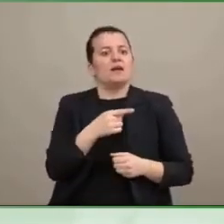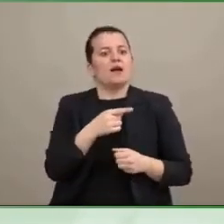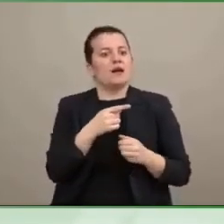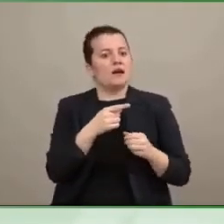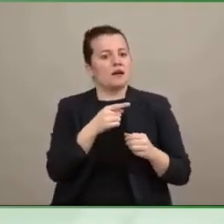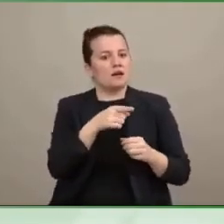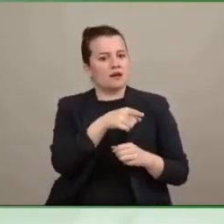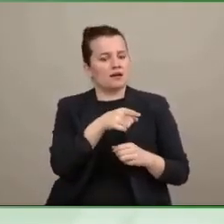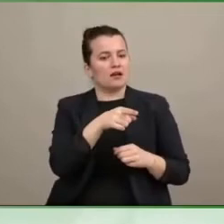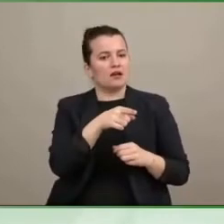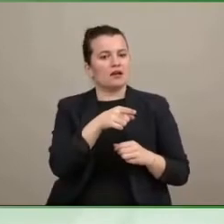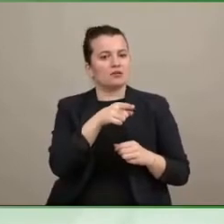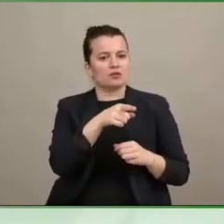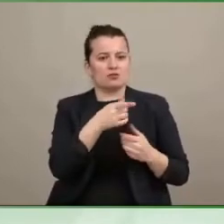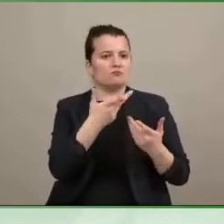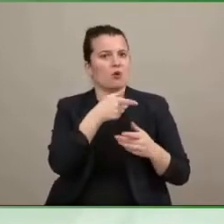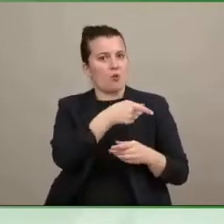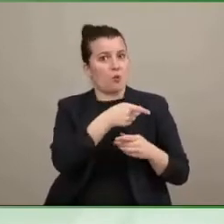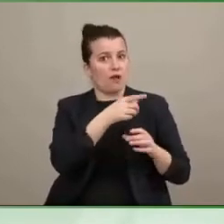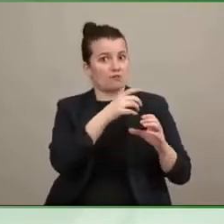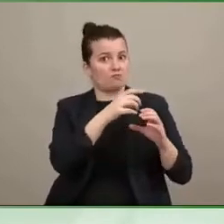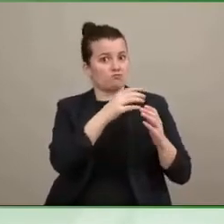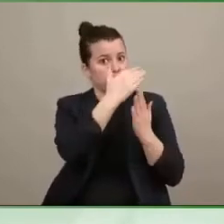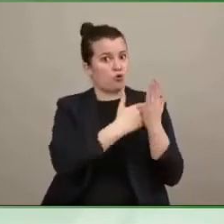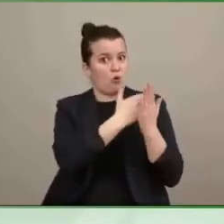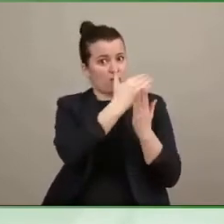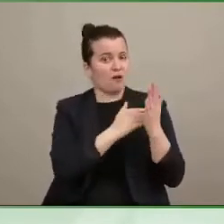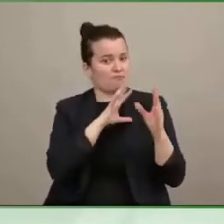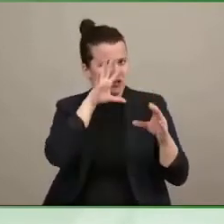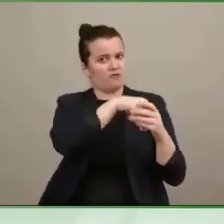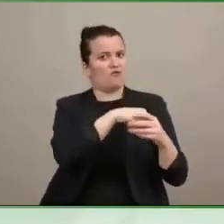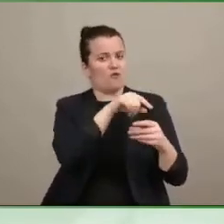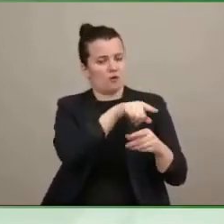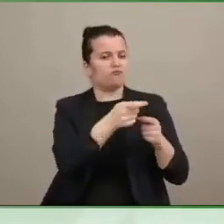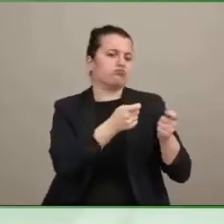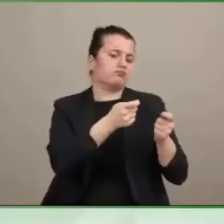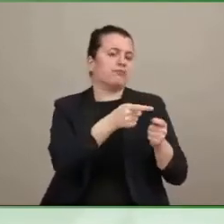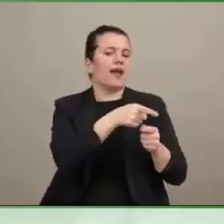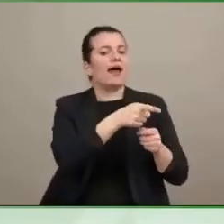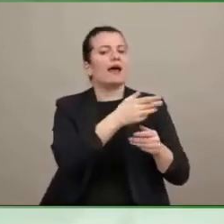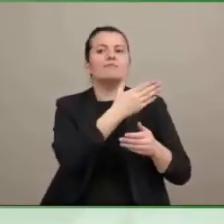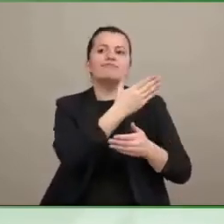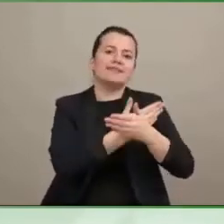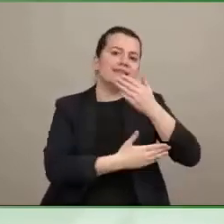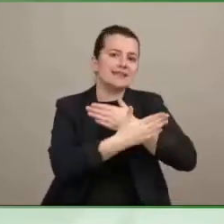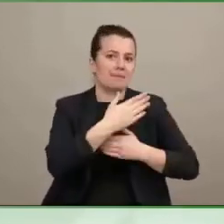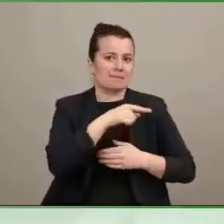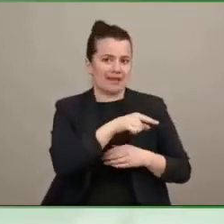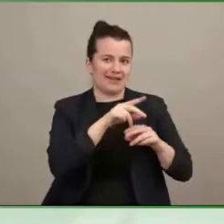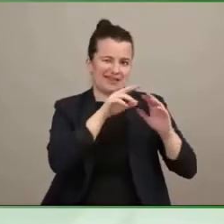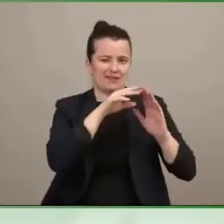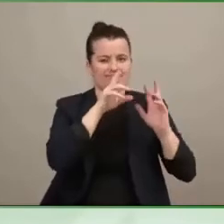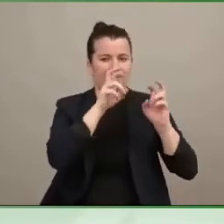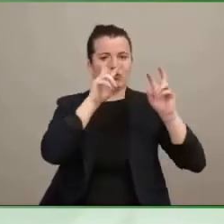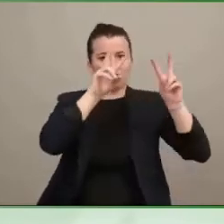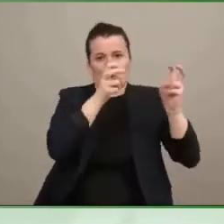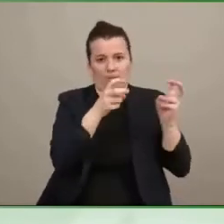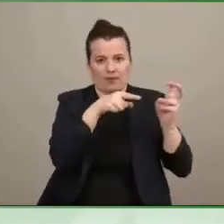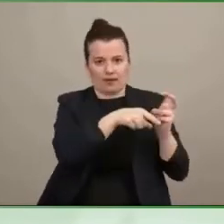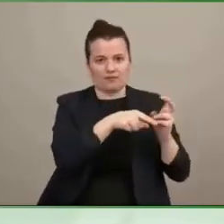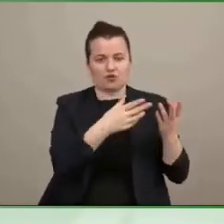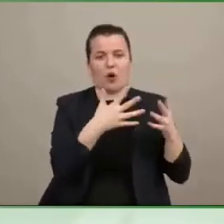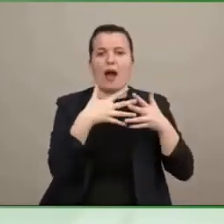communications. And what that program does is fund disability programs in the U.S. that really increase the